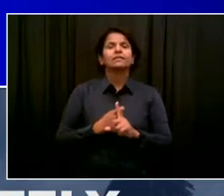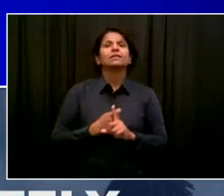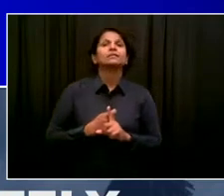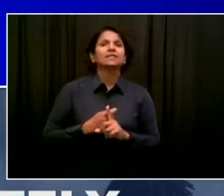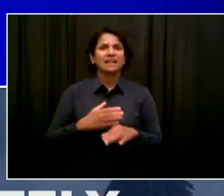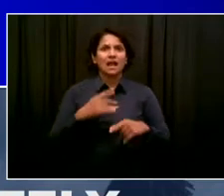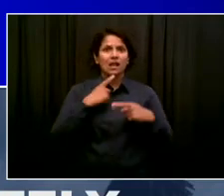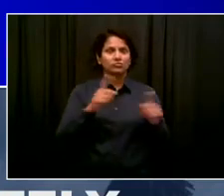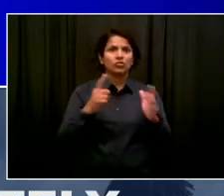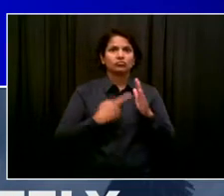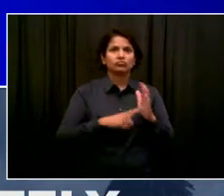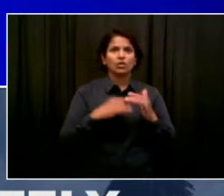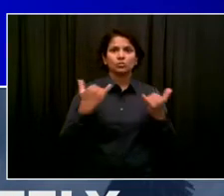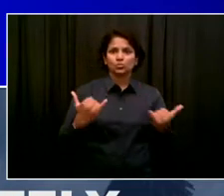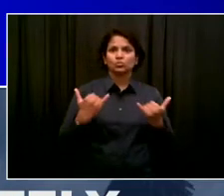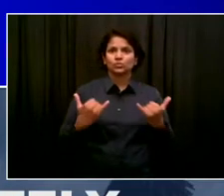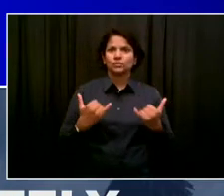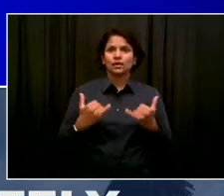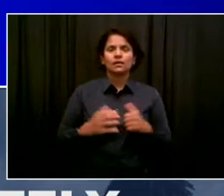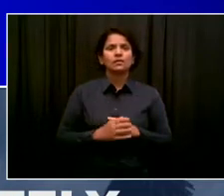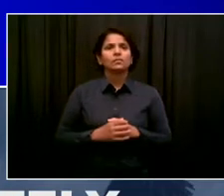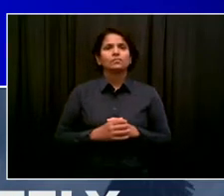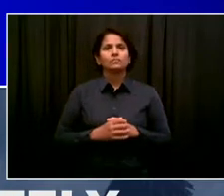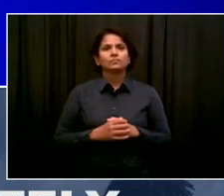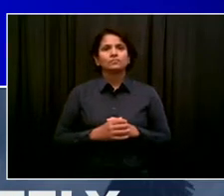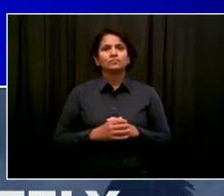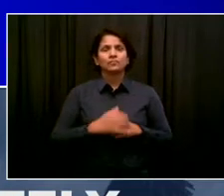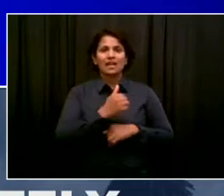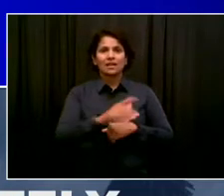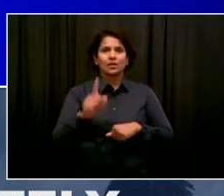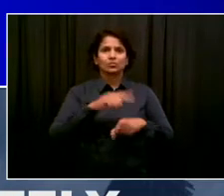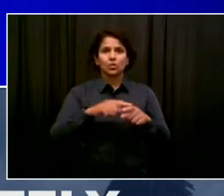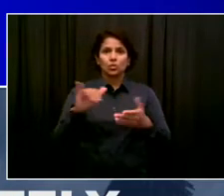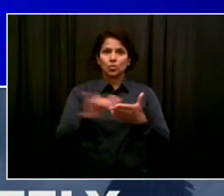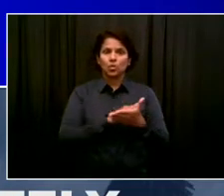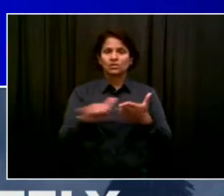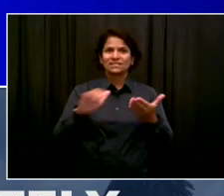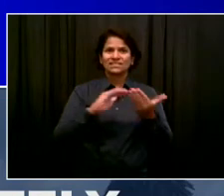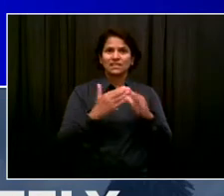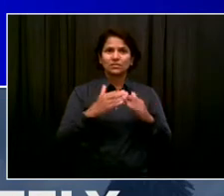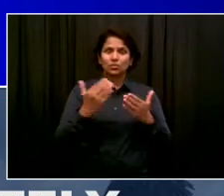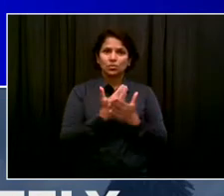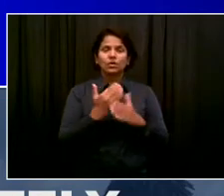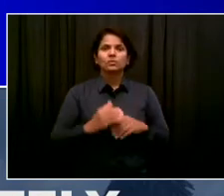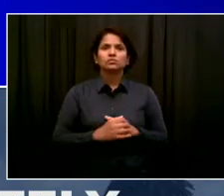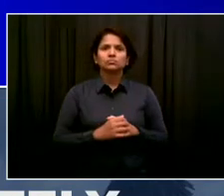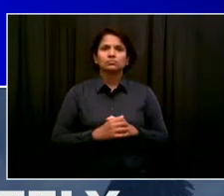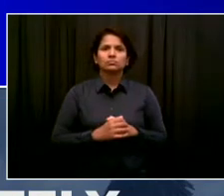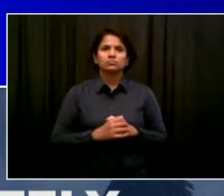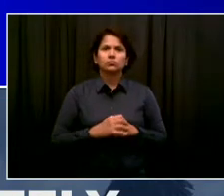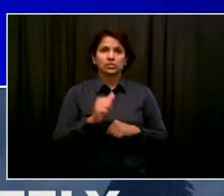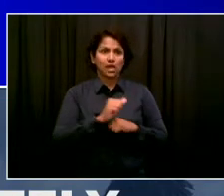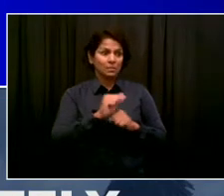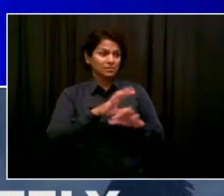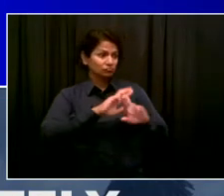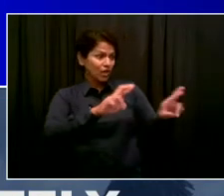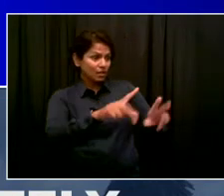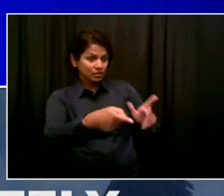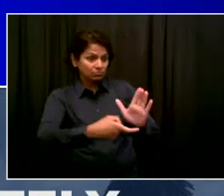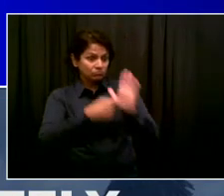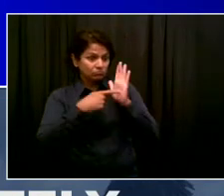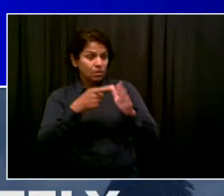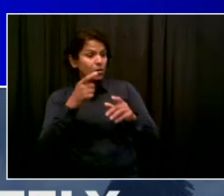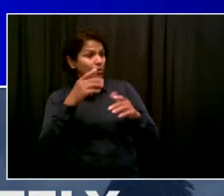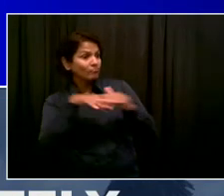provide proof of vaccination or they cannot start their new job, period. So as a pure vaccine